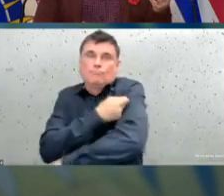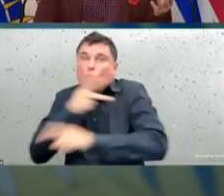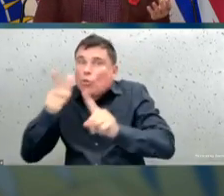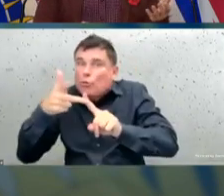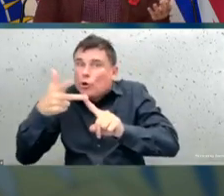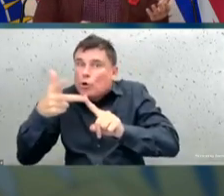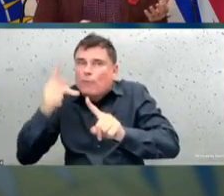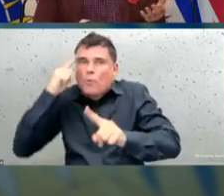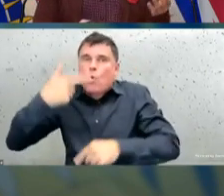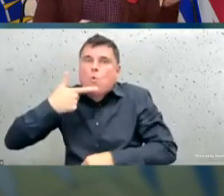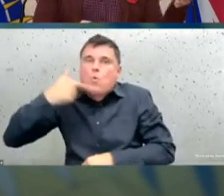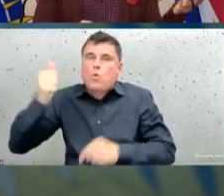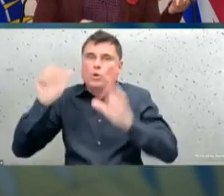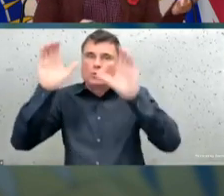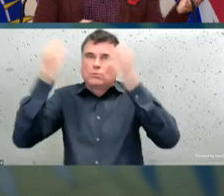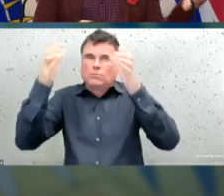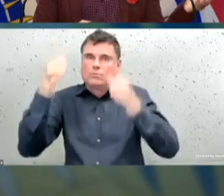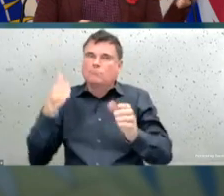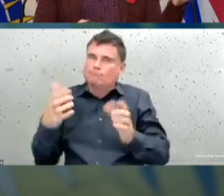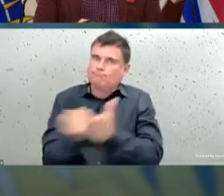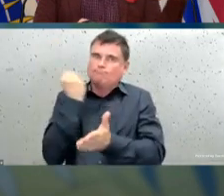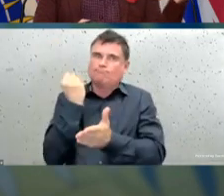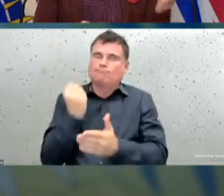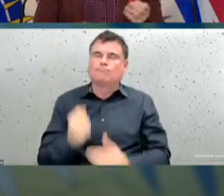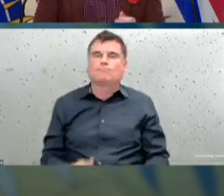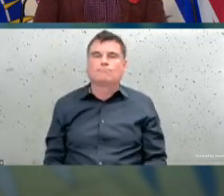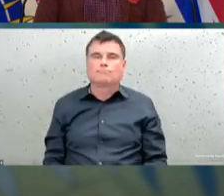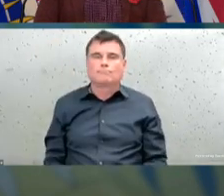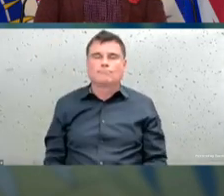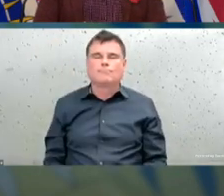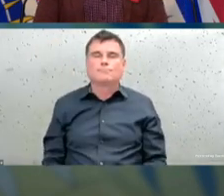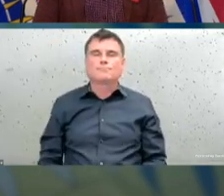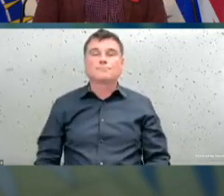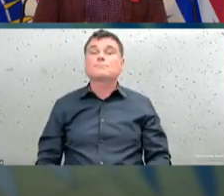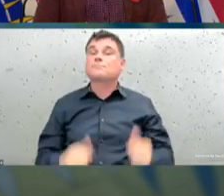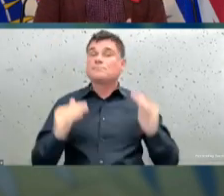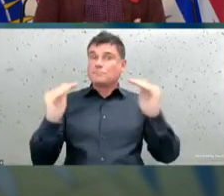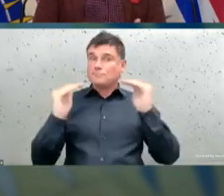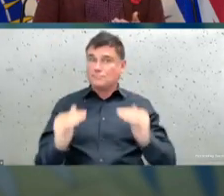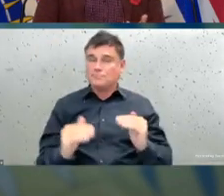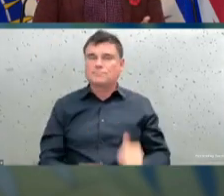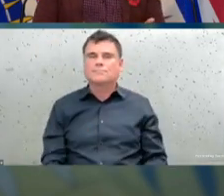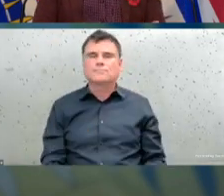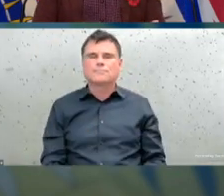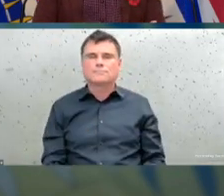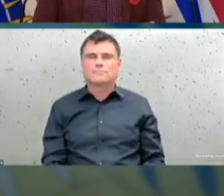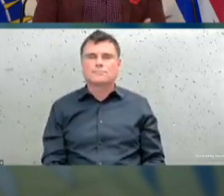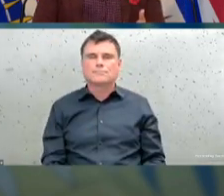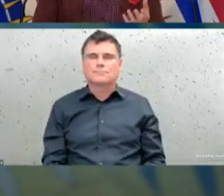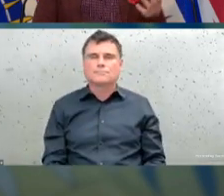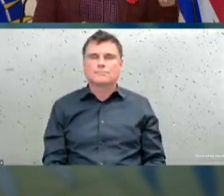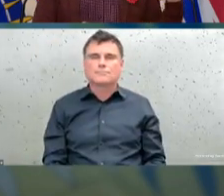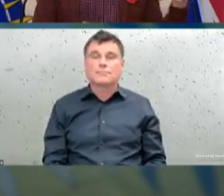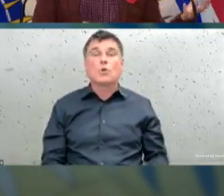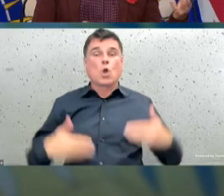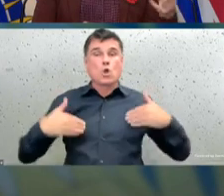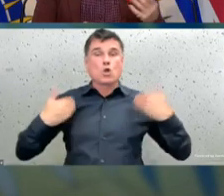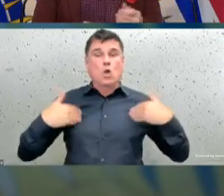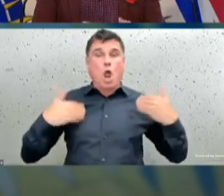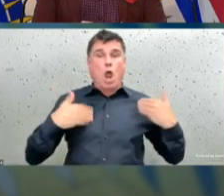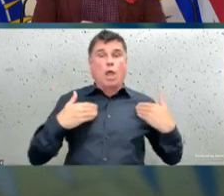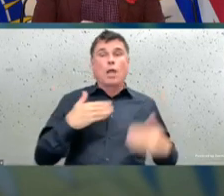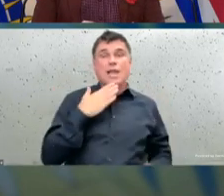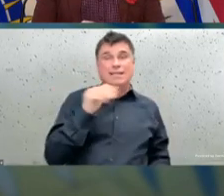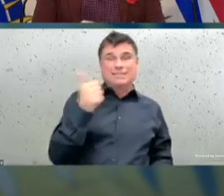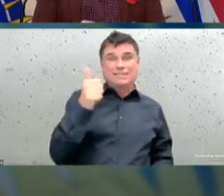pandemic across the age groups. We can see that younger people under the age of 10 are still underrepresented compared to the proportion